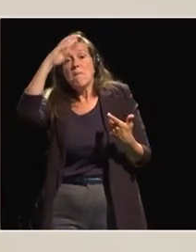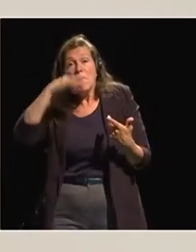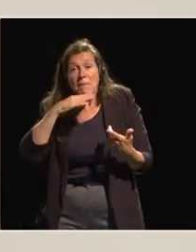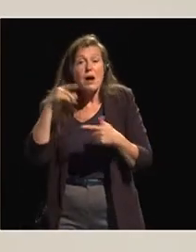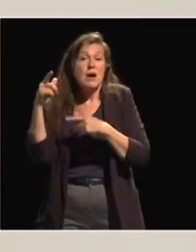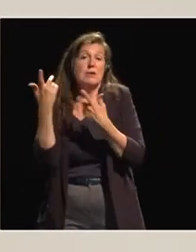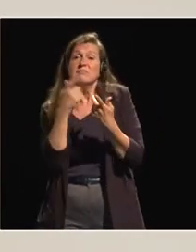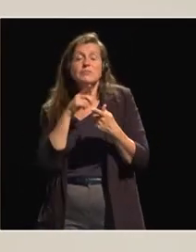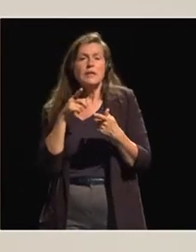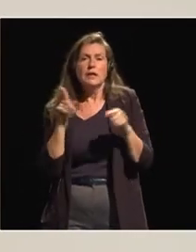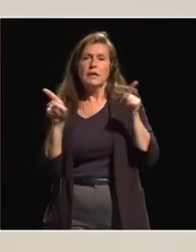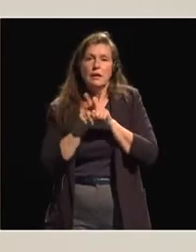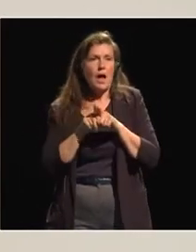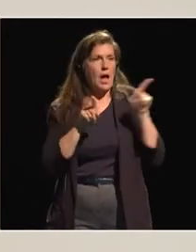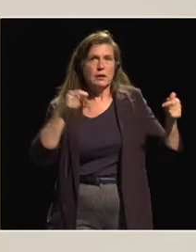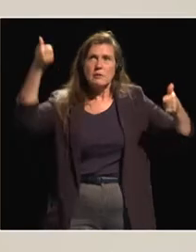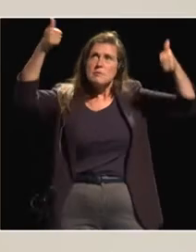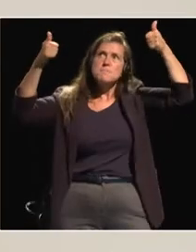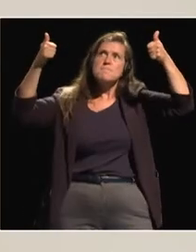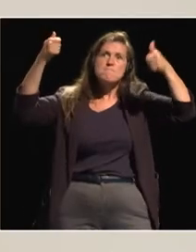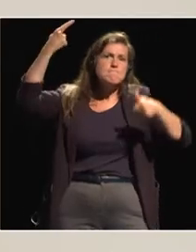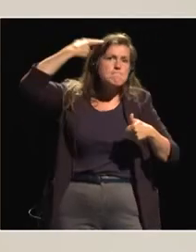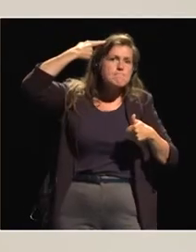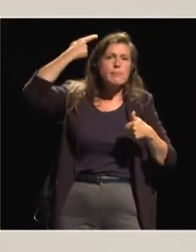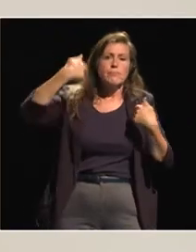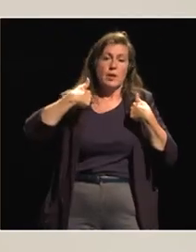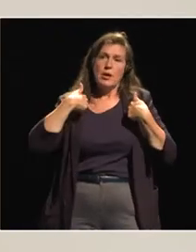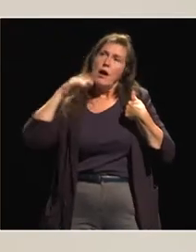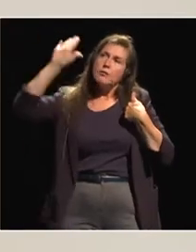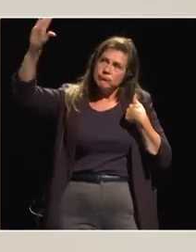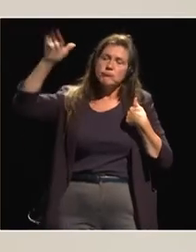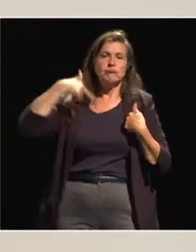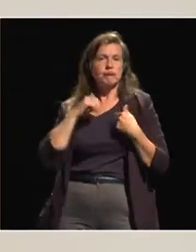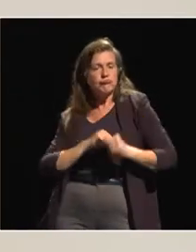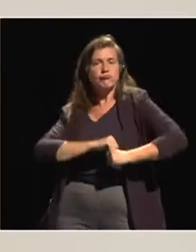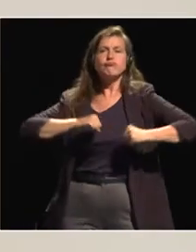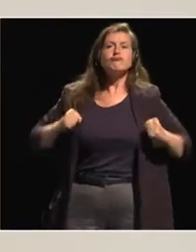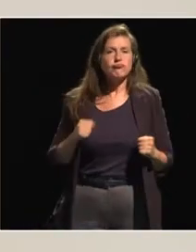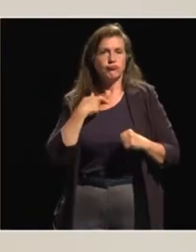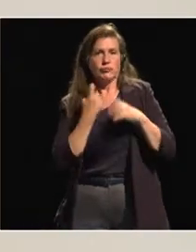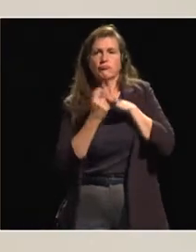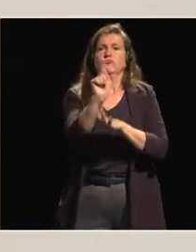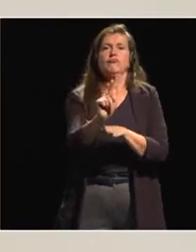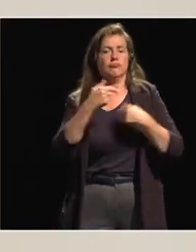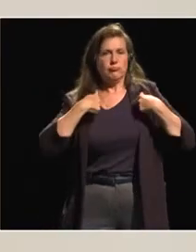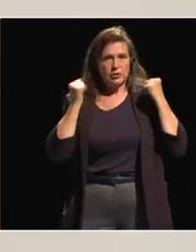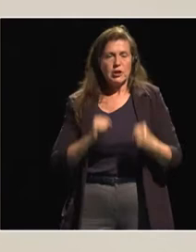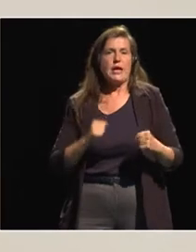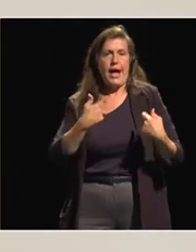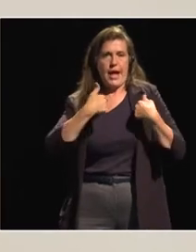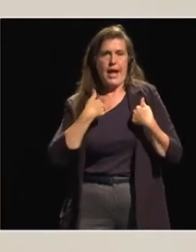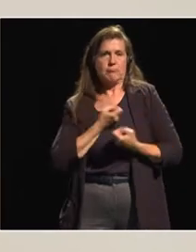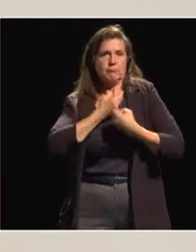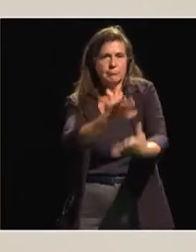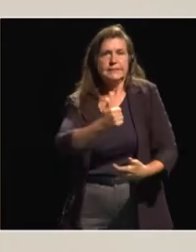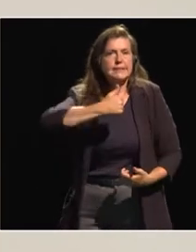it difficult to have access to a leadership position, to break out of the family, out of this